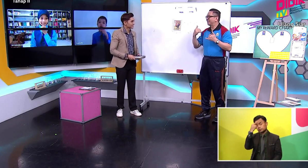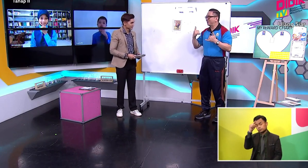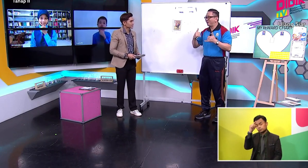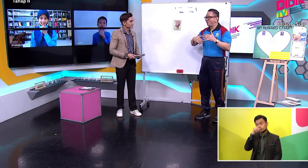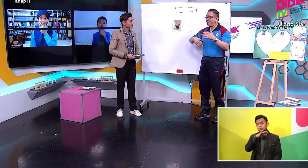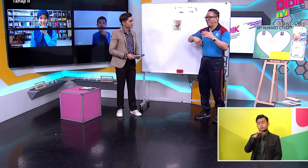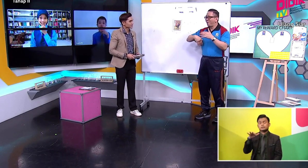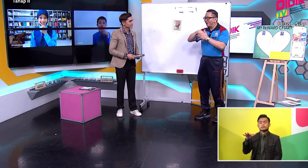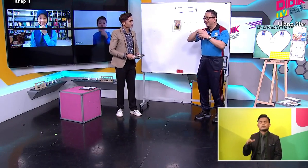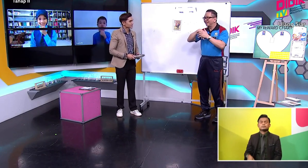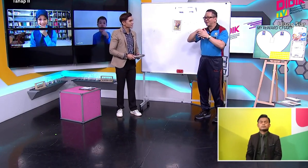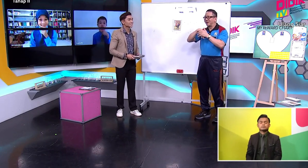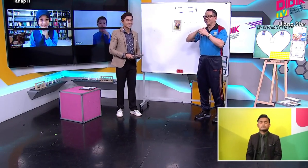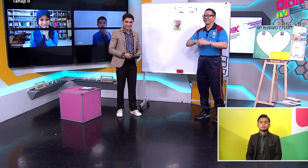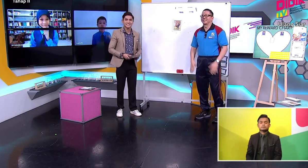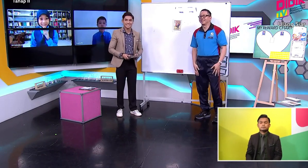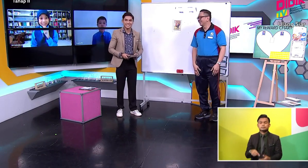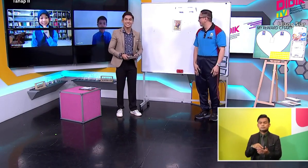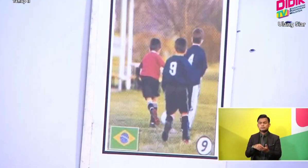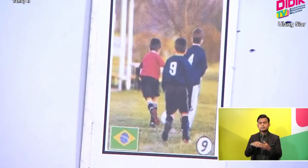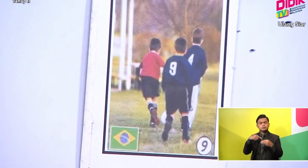This It's about This one